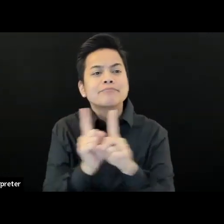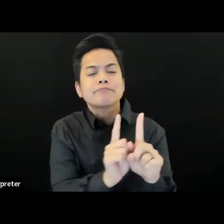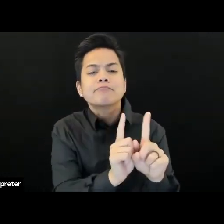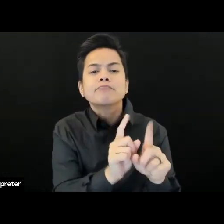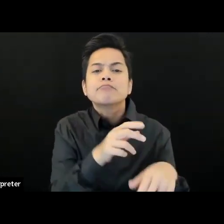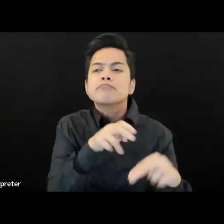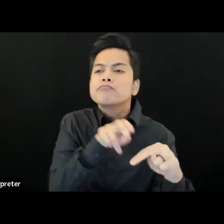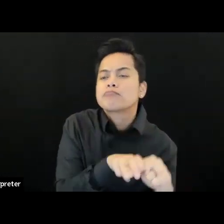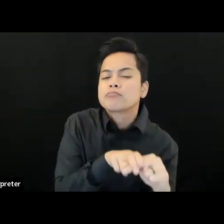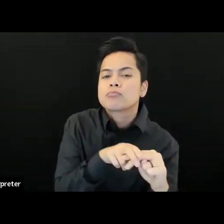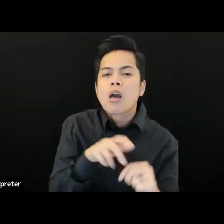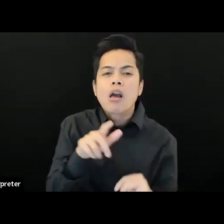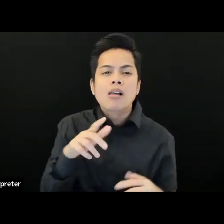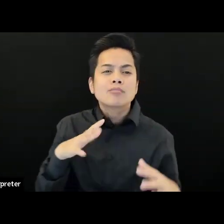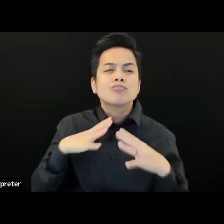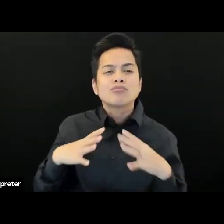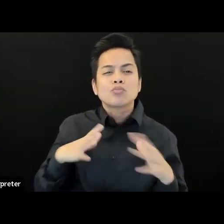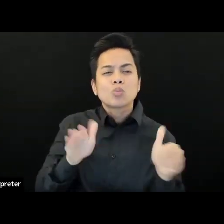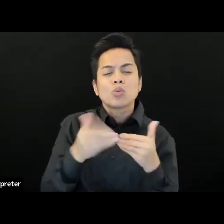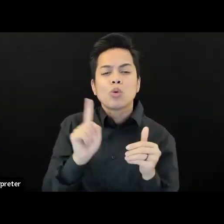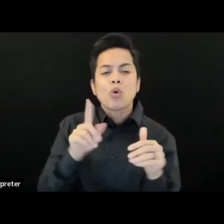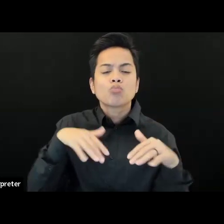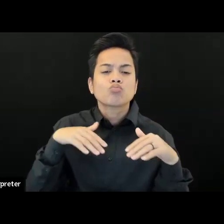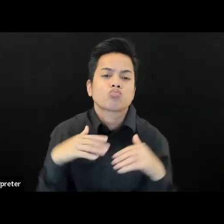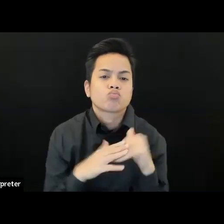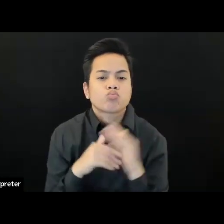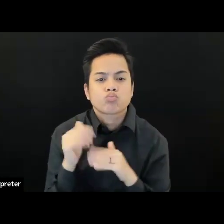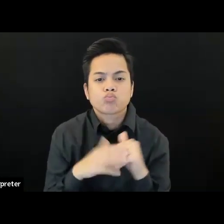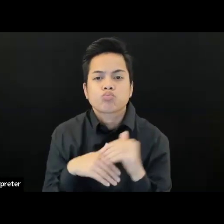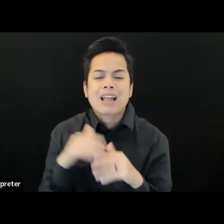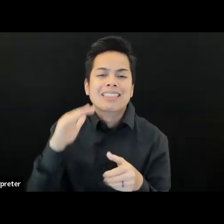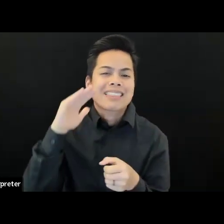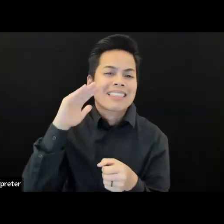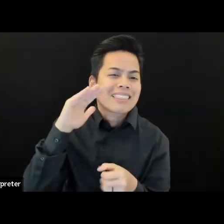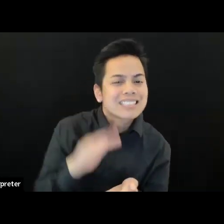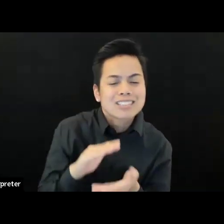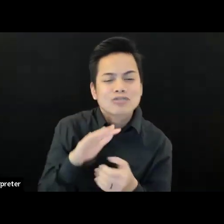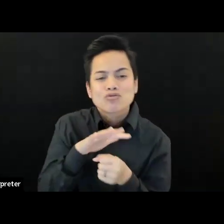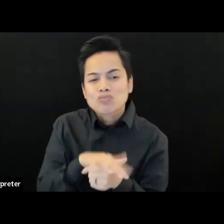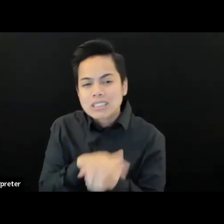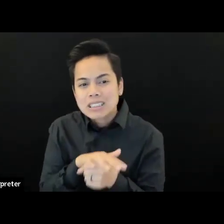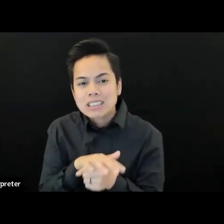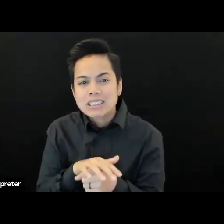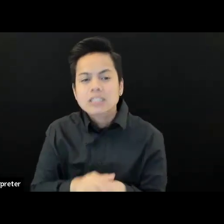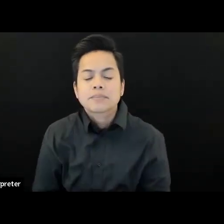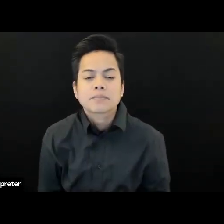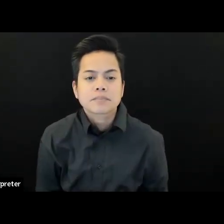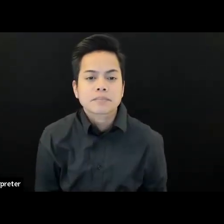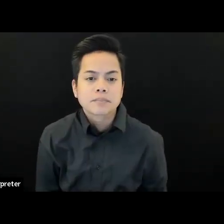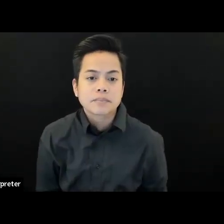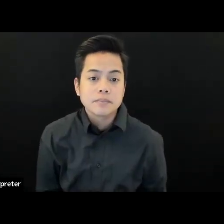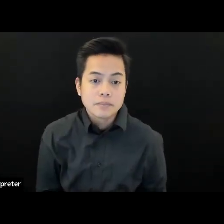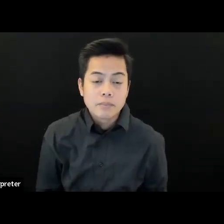lot about representation within the DCC staff that having diverse representation, whether it be in race, disability,